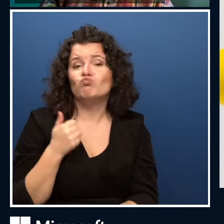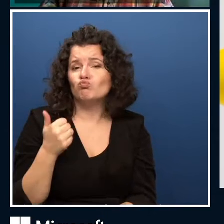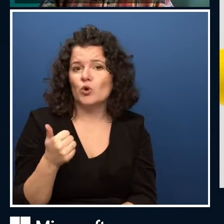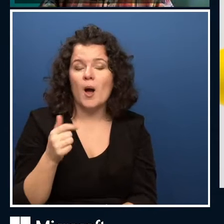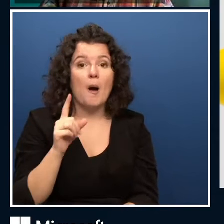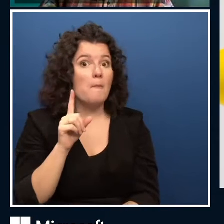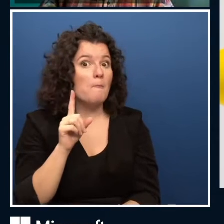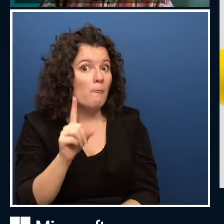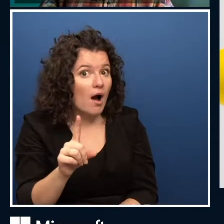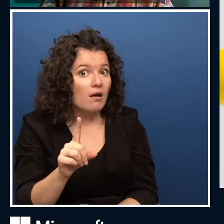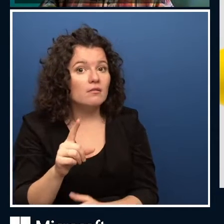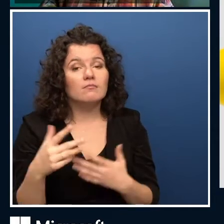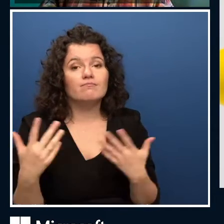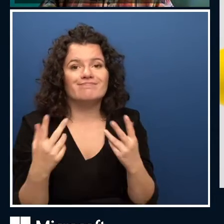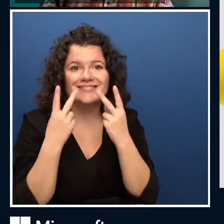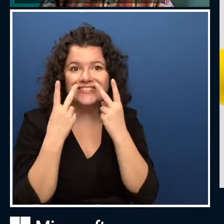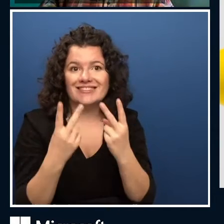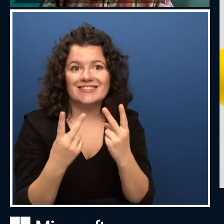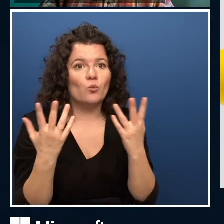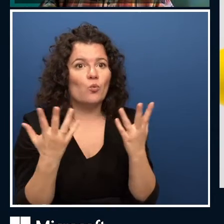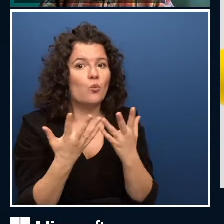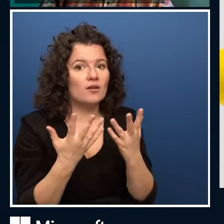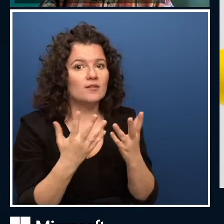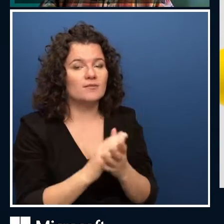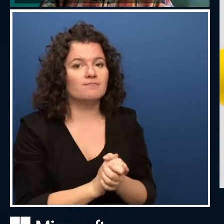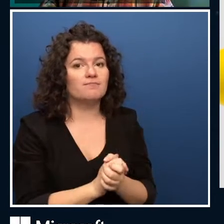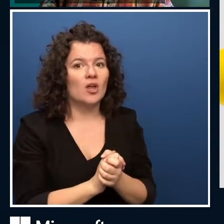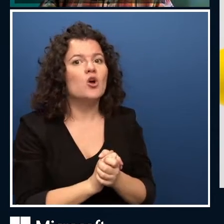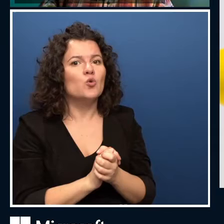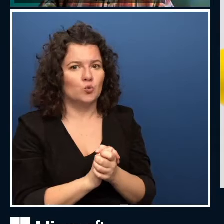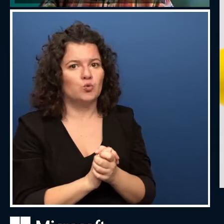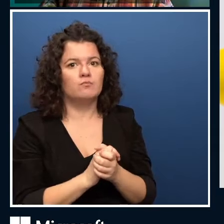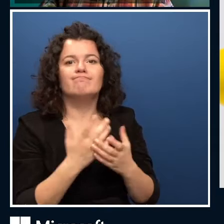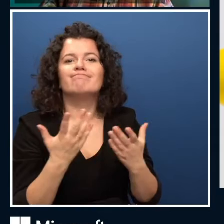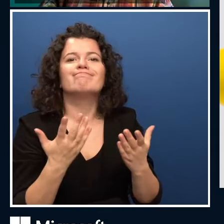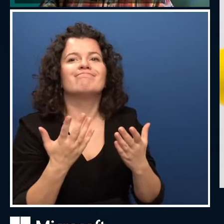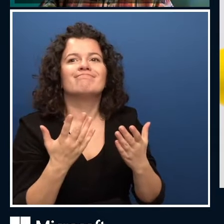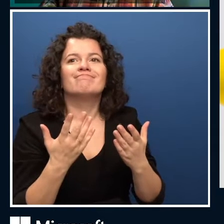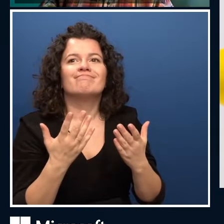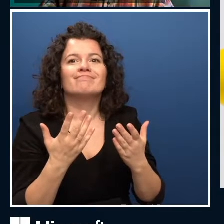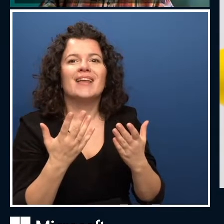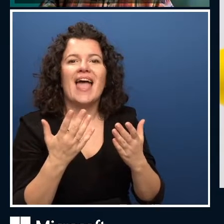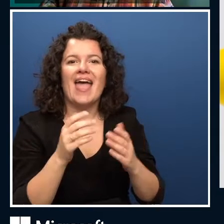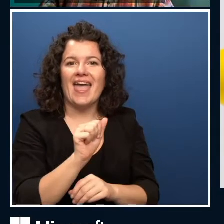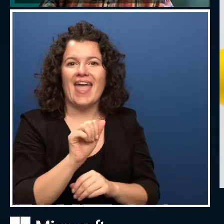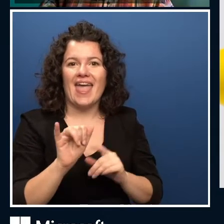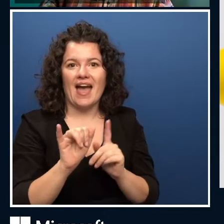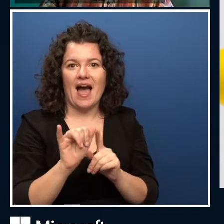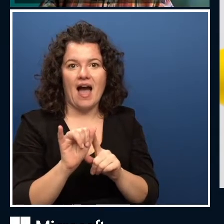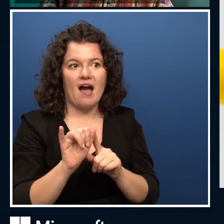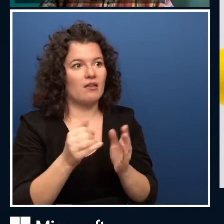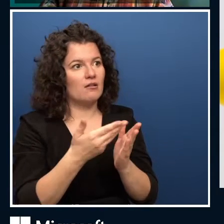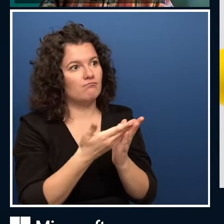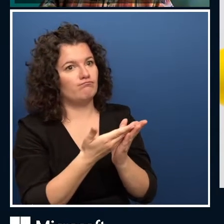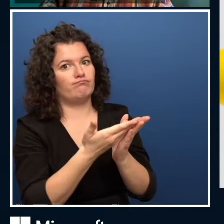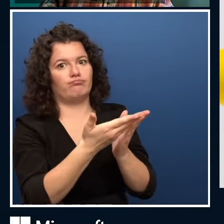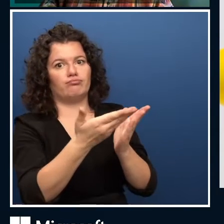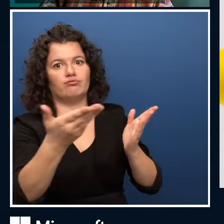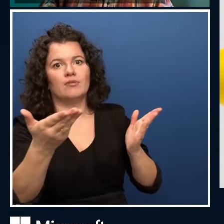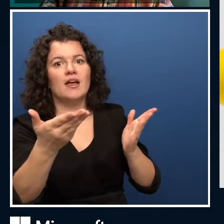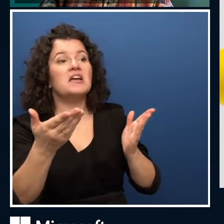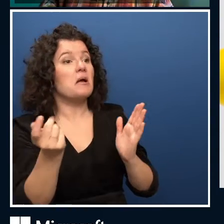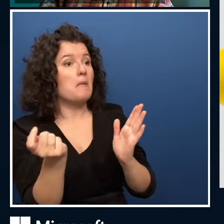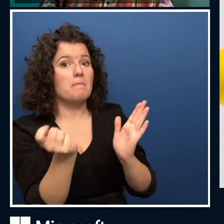within the tech industry, the democratization of AI, the ability to actually buy AI services. So the ability to get a